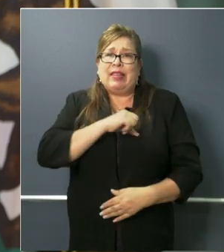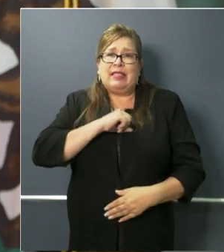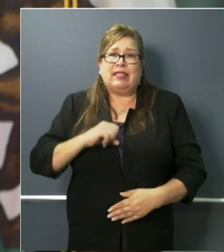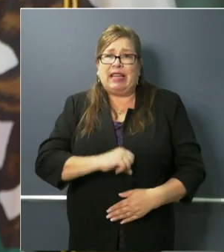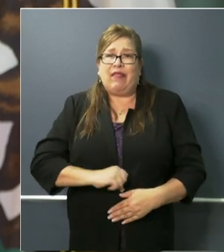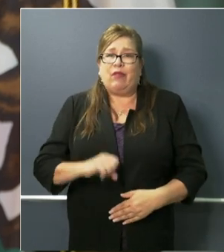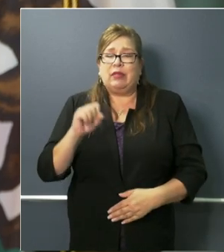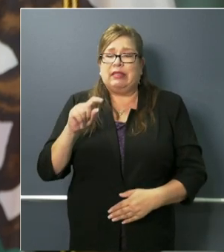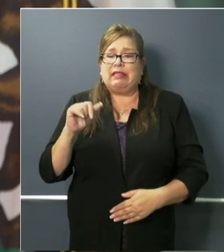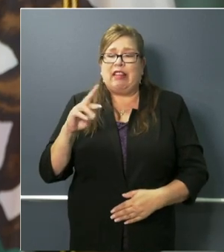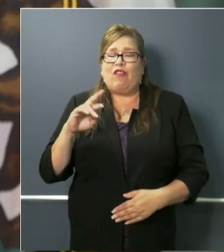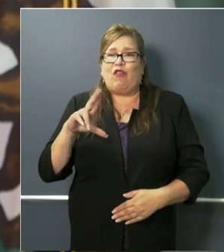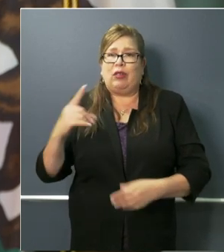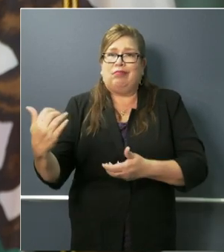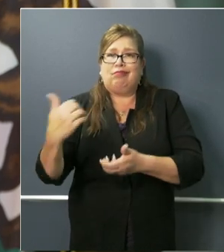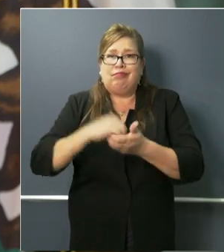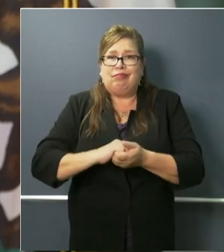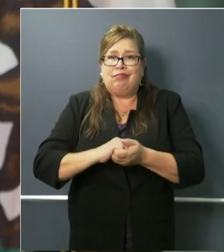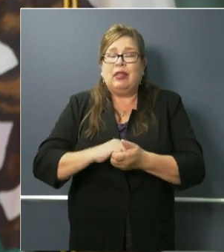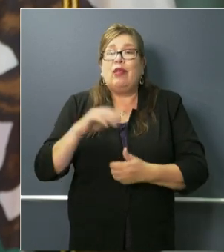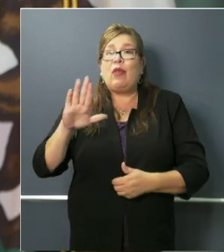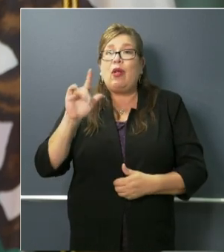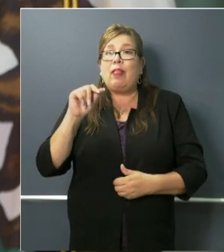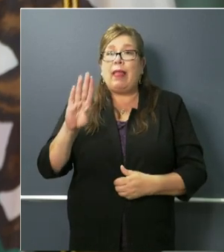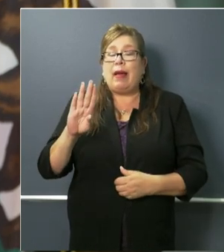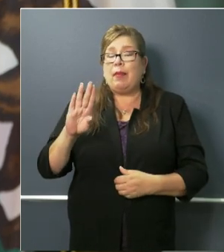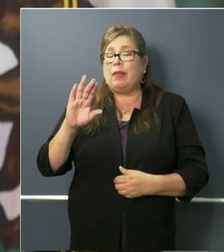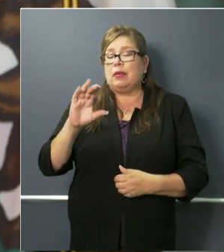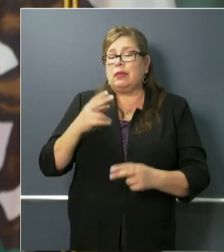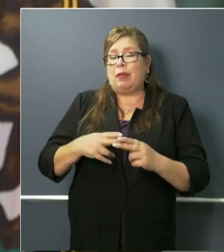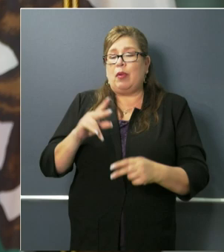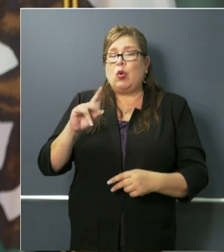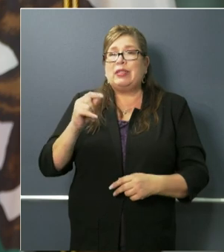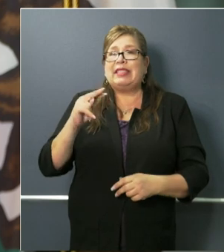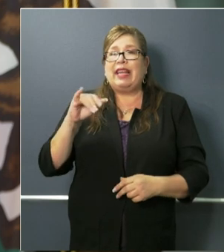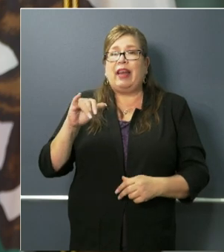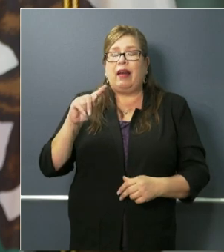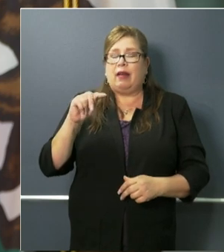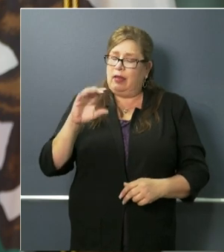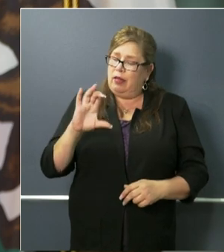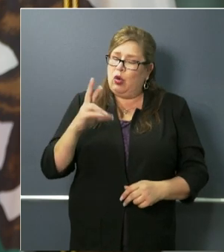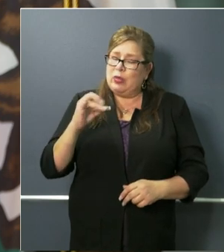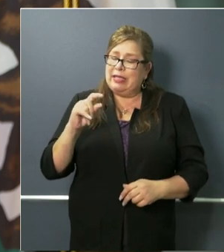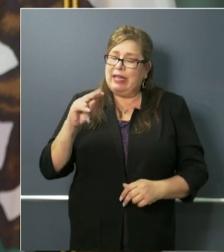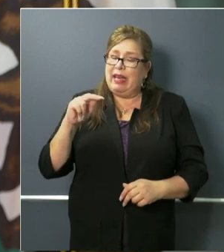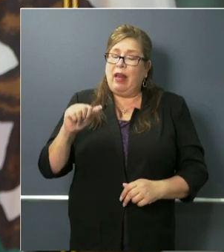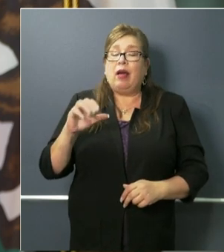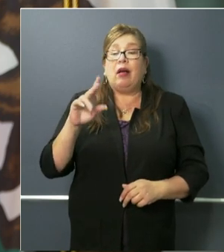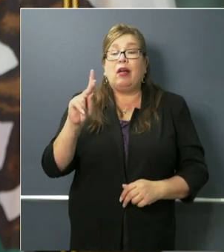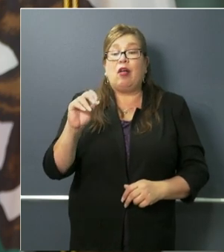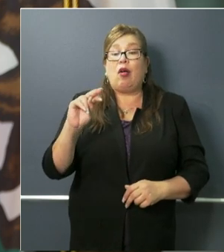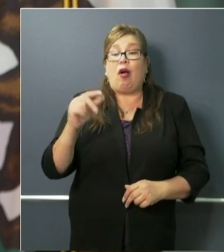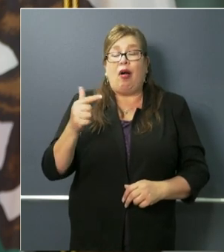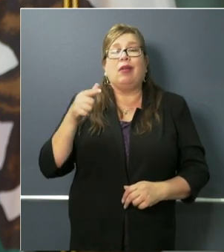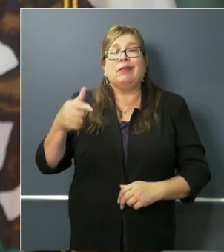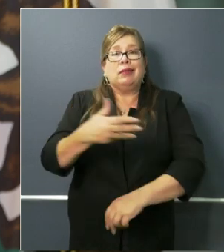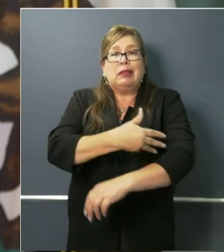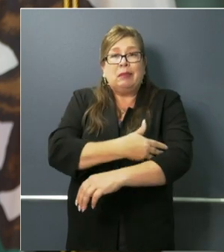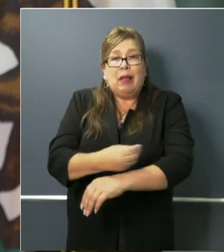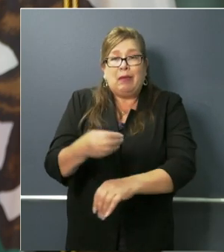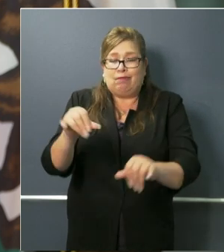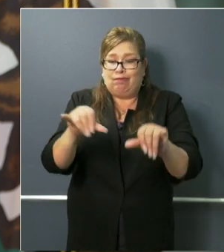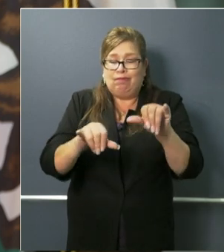their laboratory led by dr christina kong has developed an antibody test so that's a serology test through a